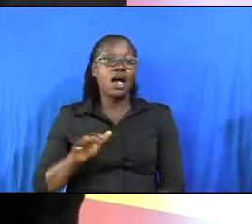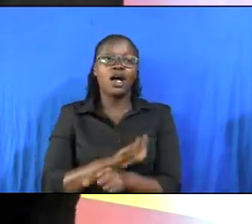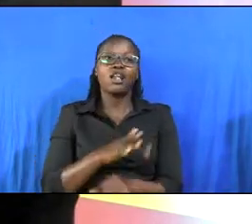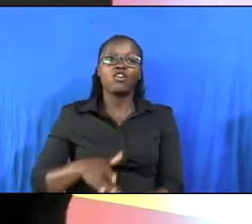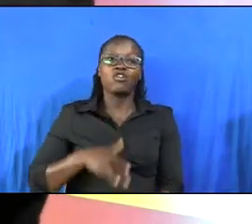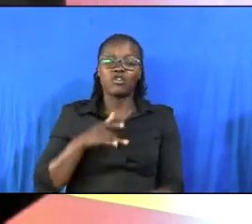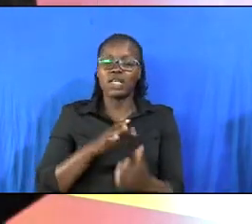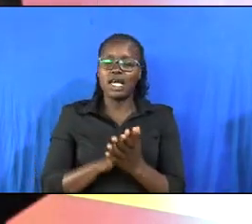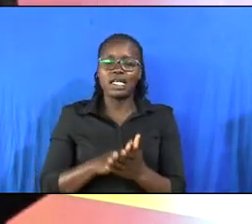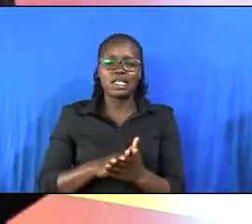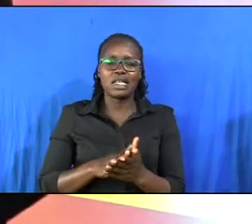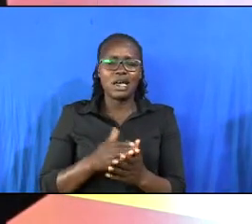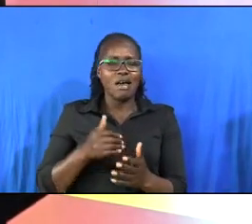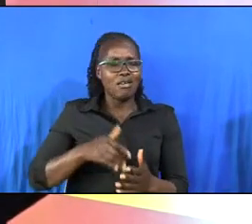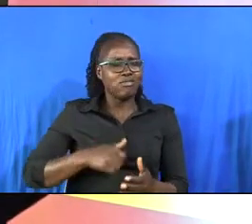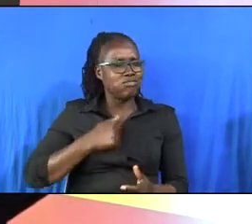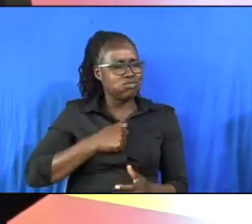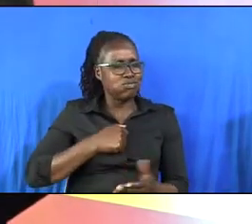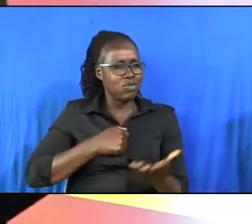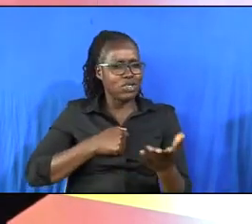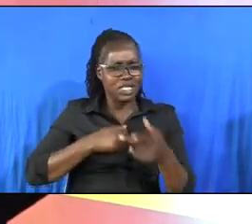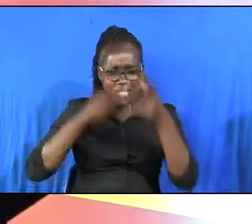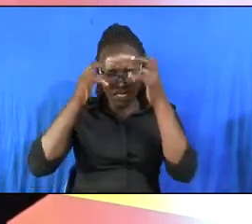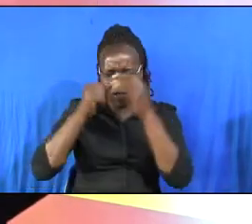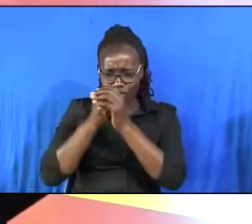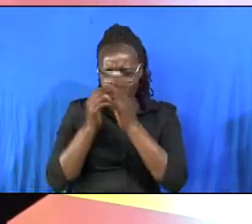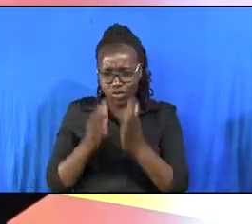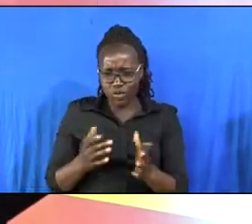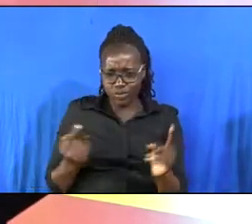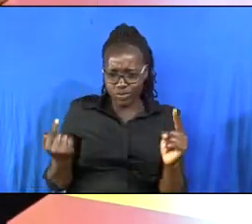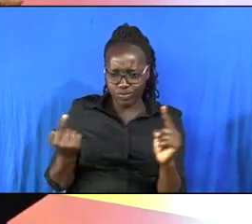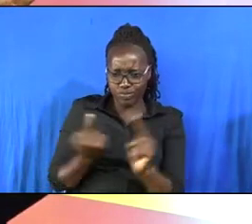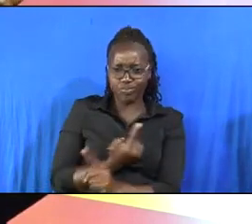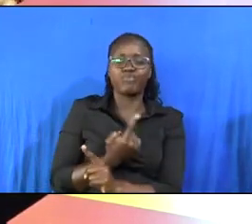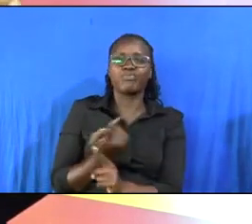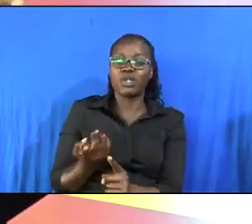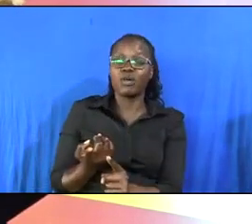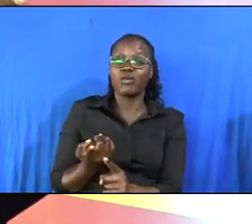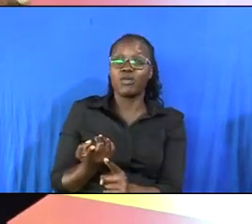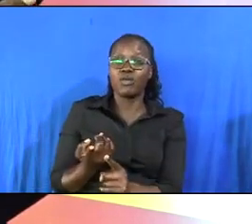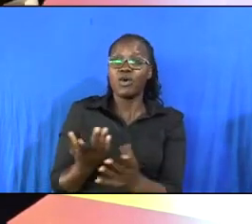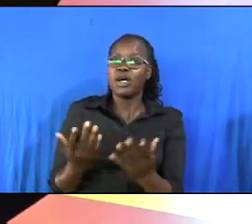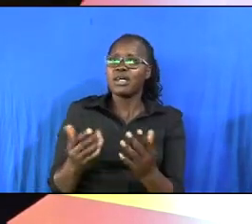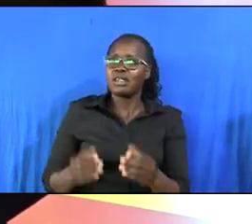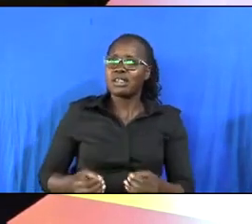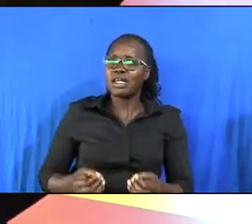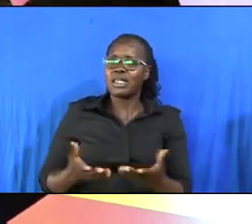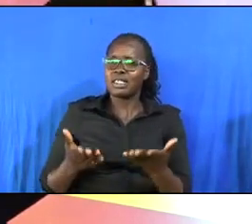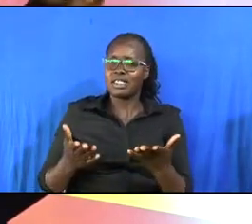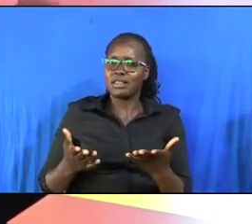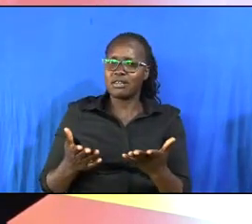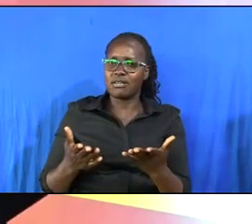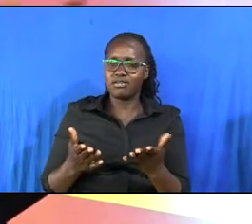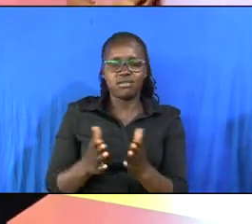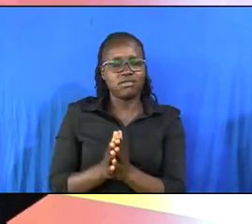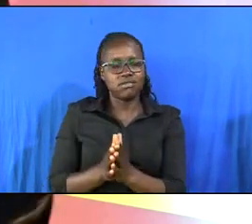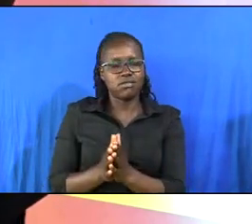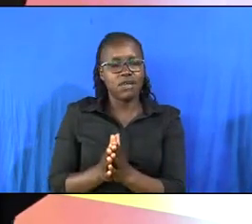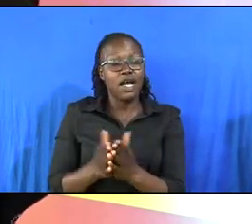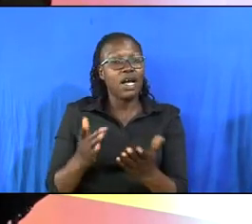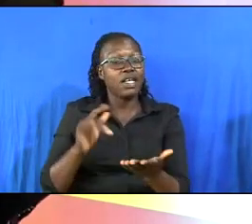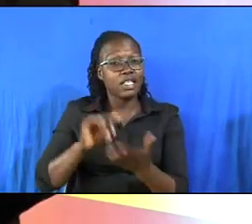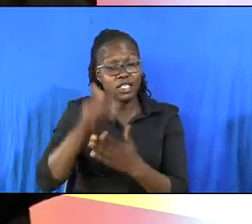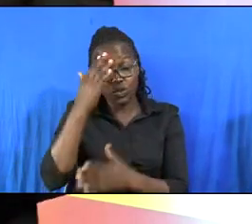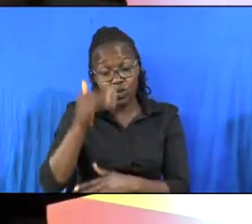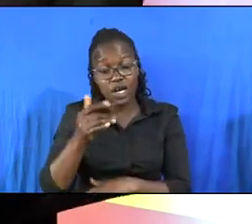having pity on this devil worshiper god decided to bring back his own likeness back to human being